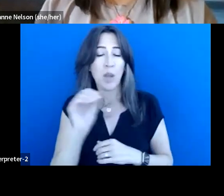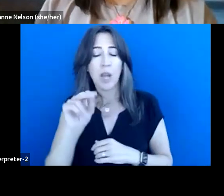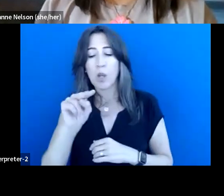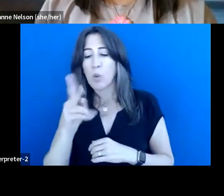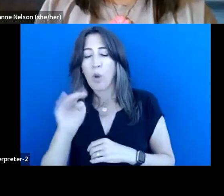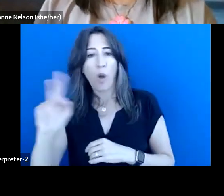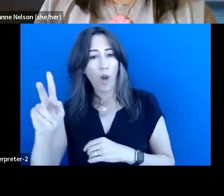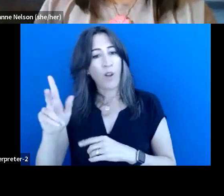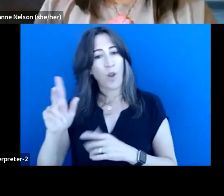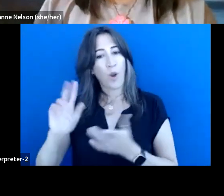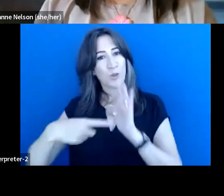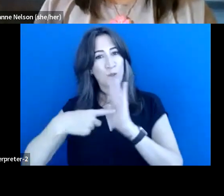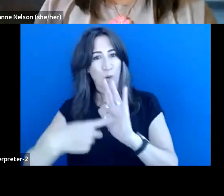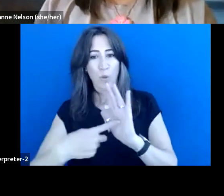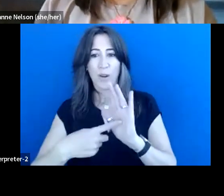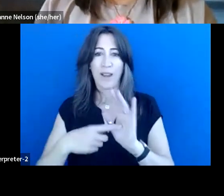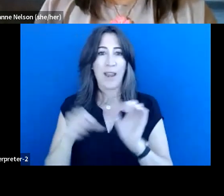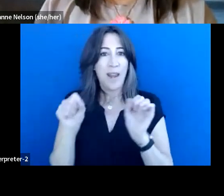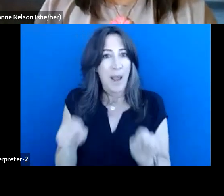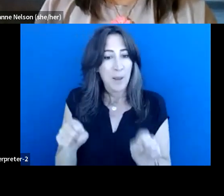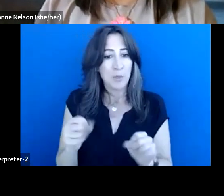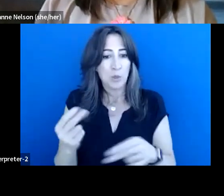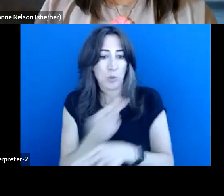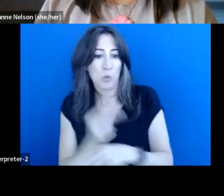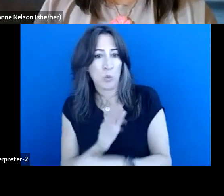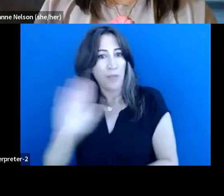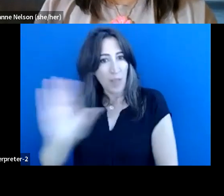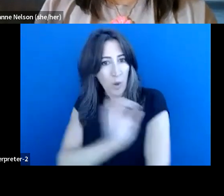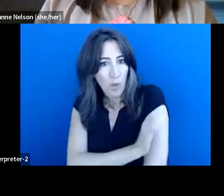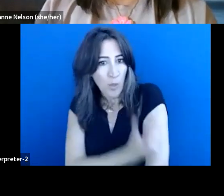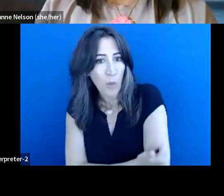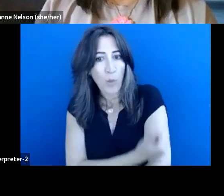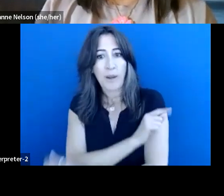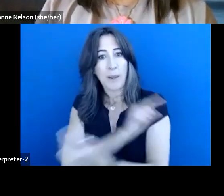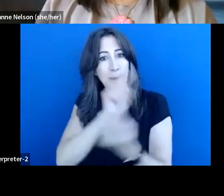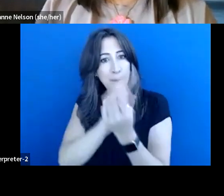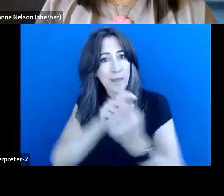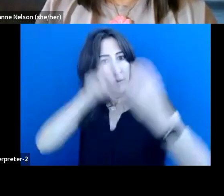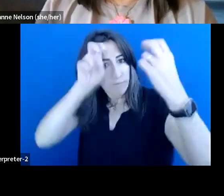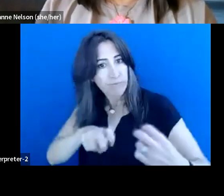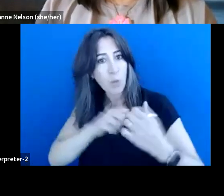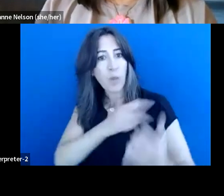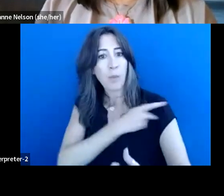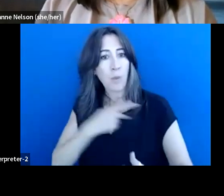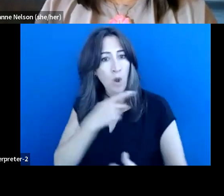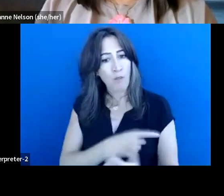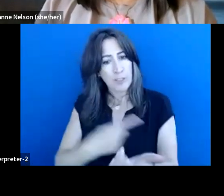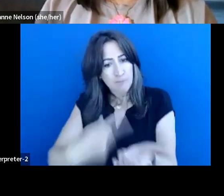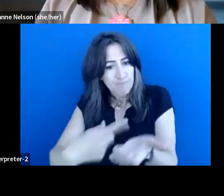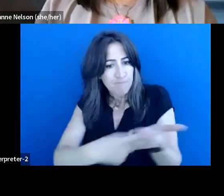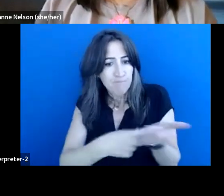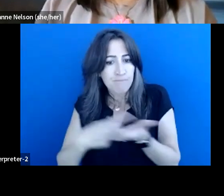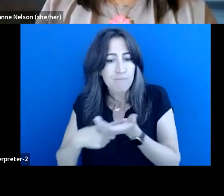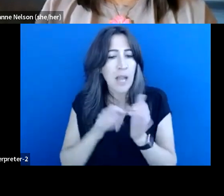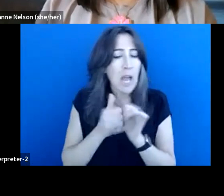exercising their authority and, and being able to meet with the province to be able to talk about those pieces. What can, what can help them?